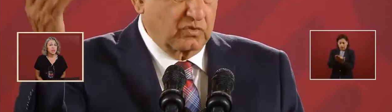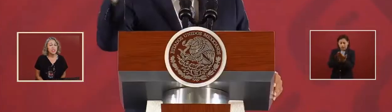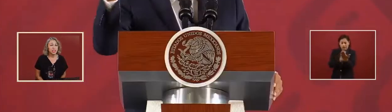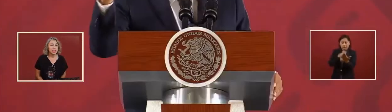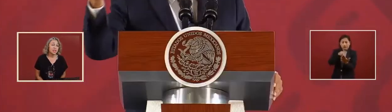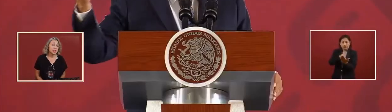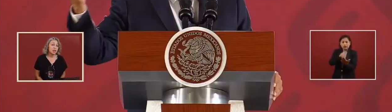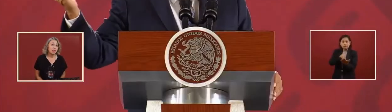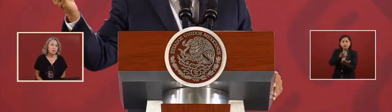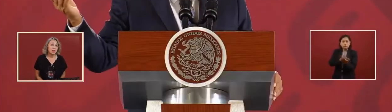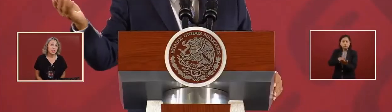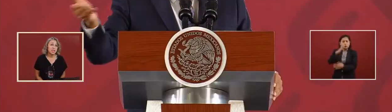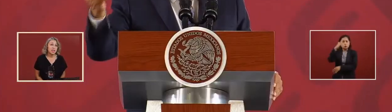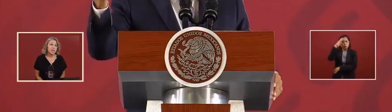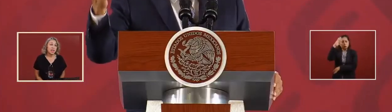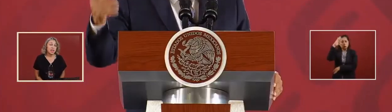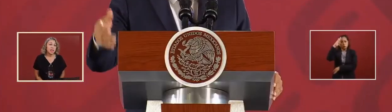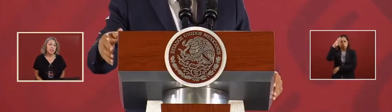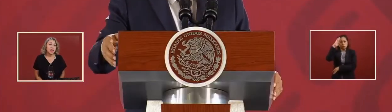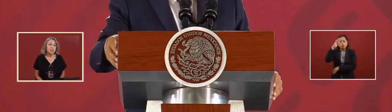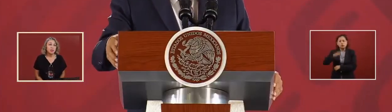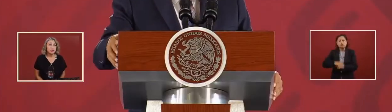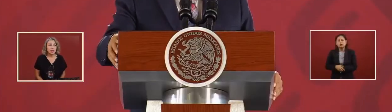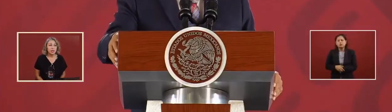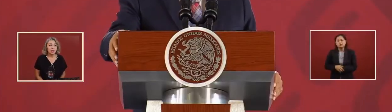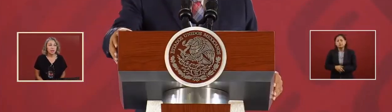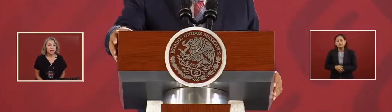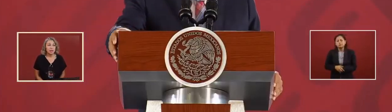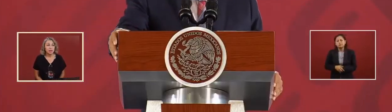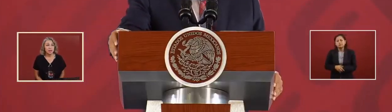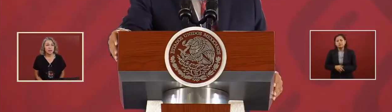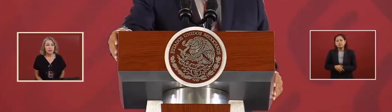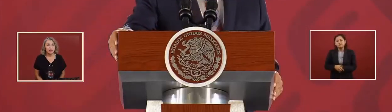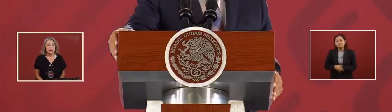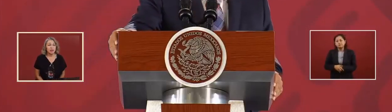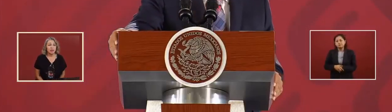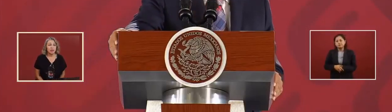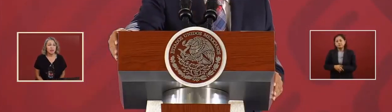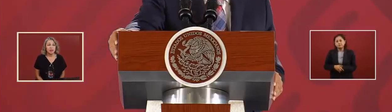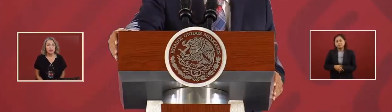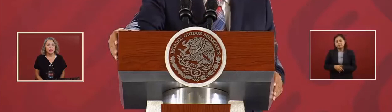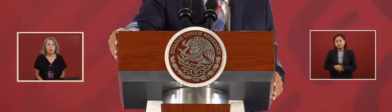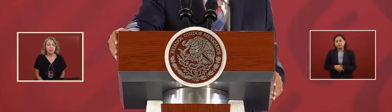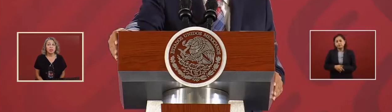including the Office